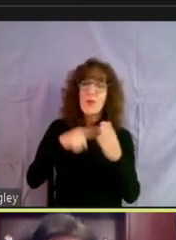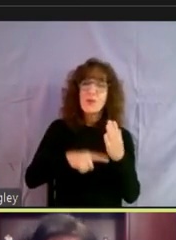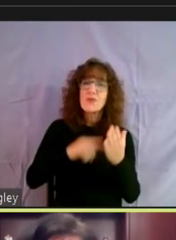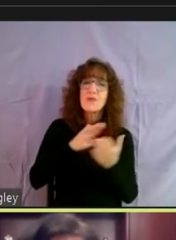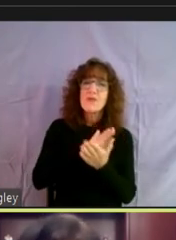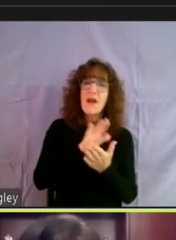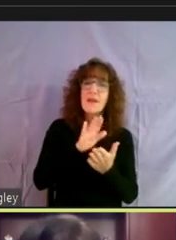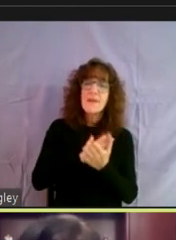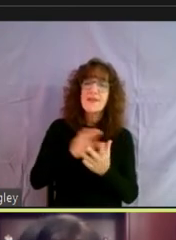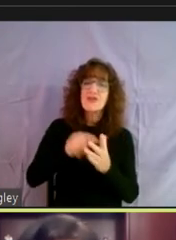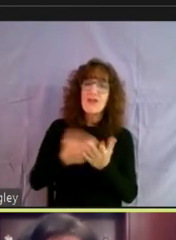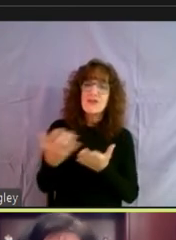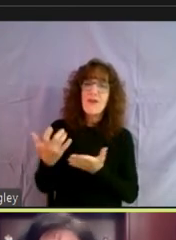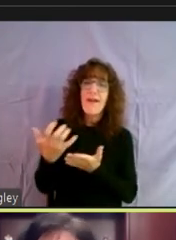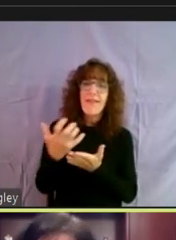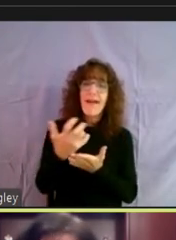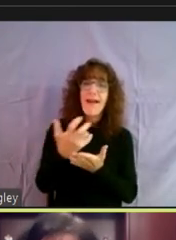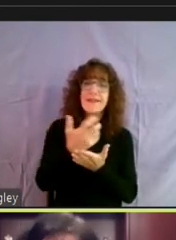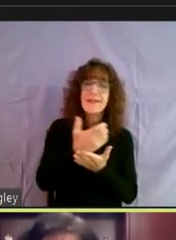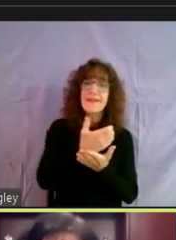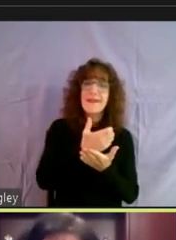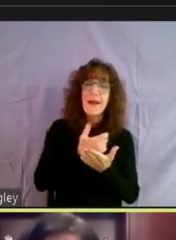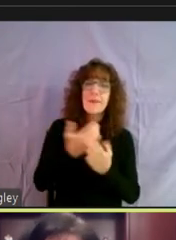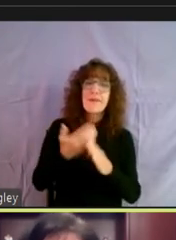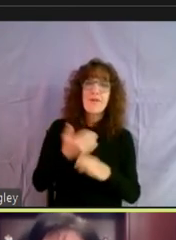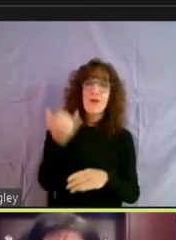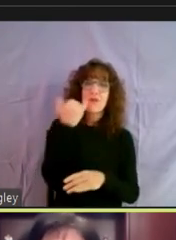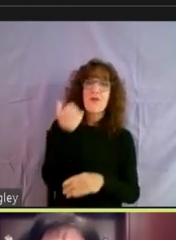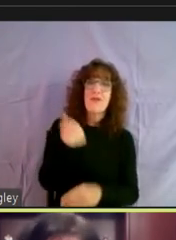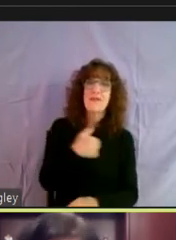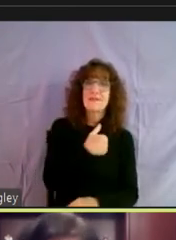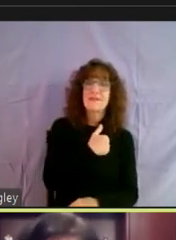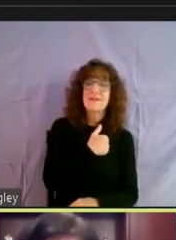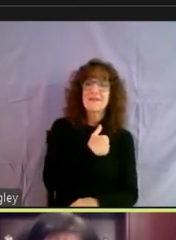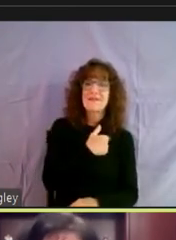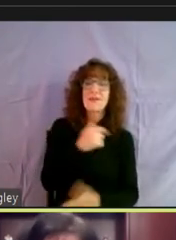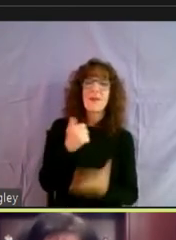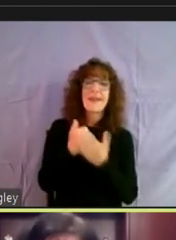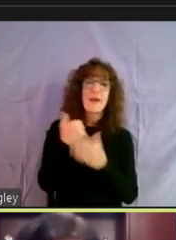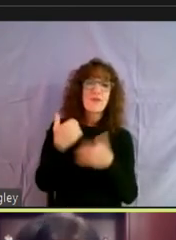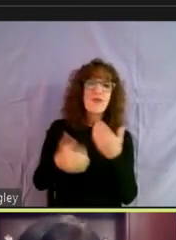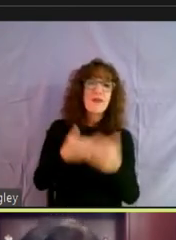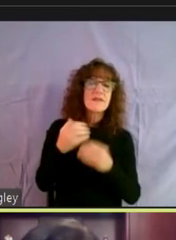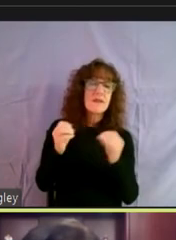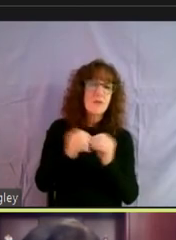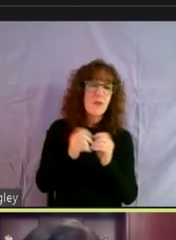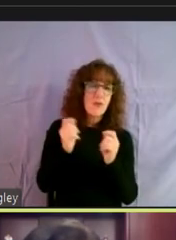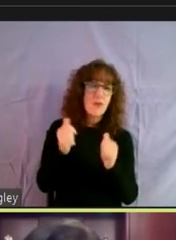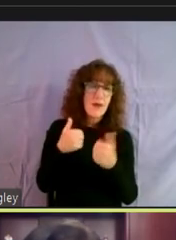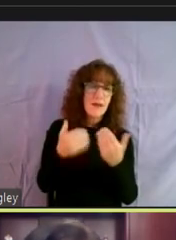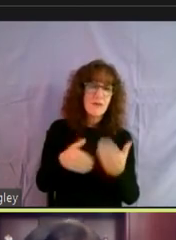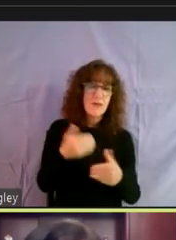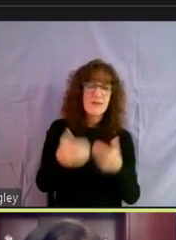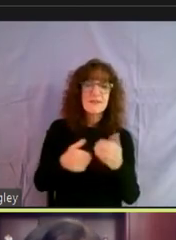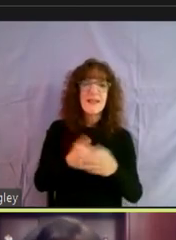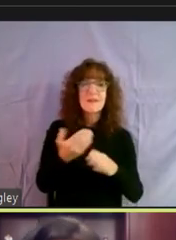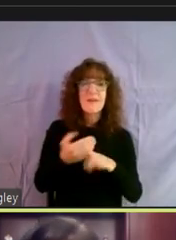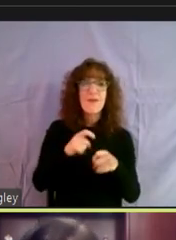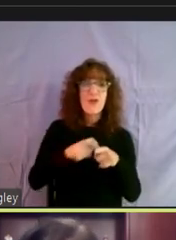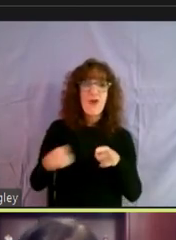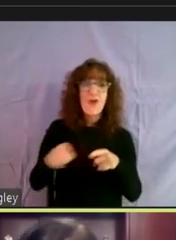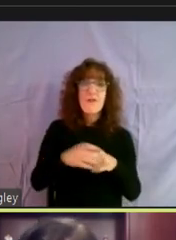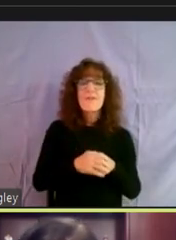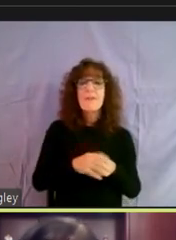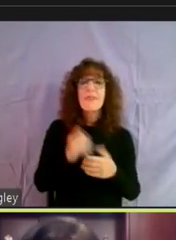that you can start to collect, um, before you call us so that we can help process you more quickly. Um, we also will